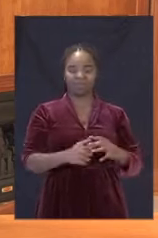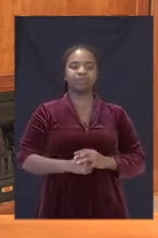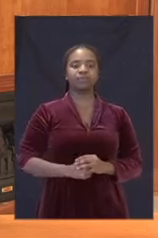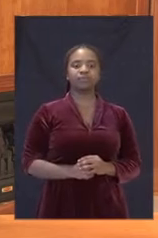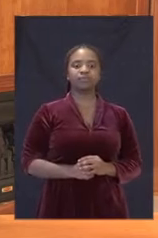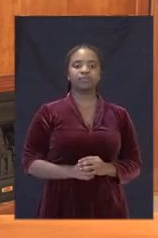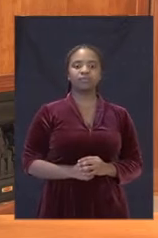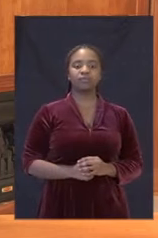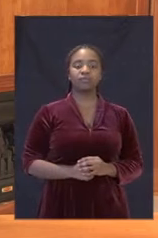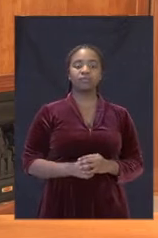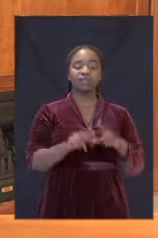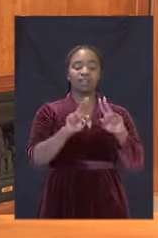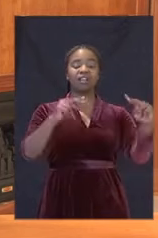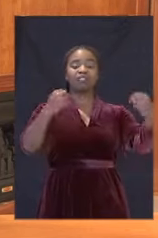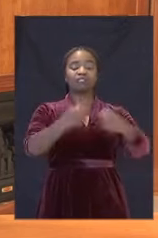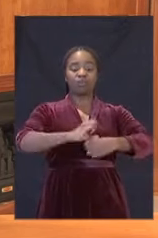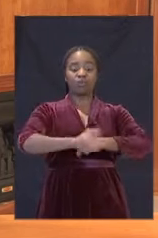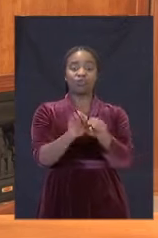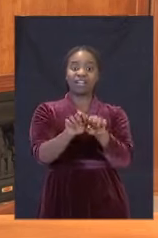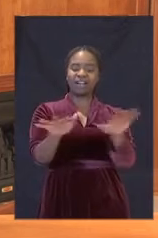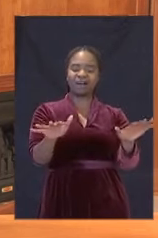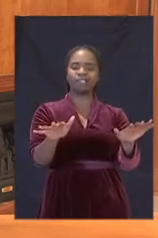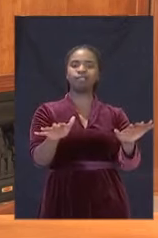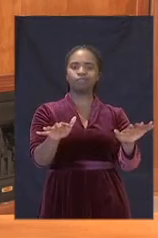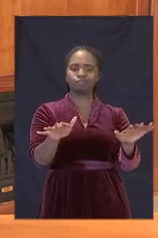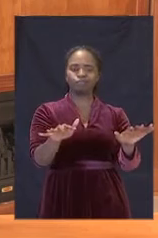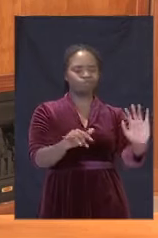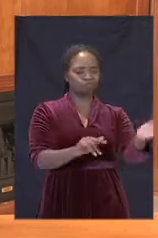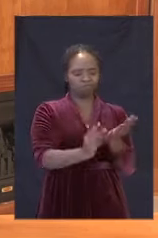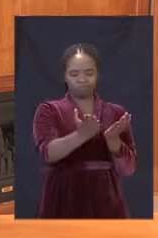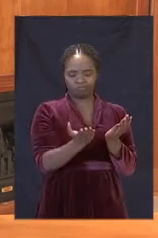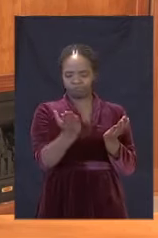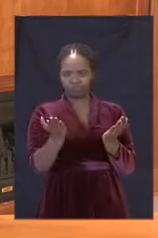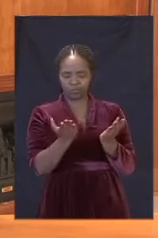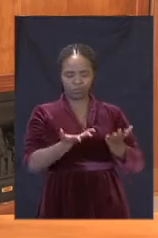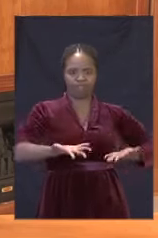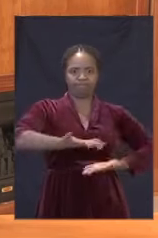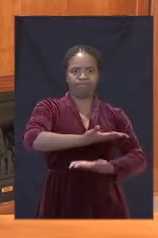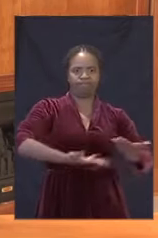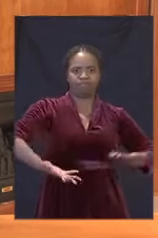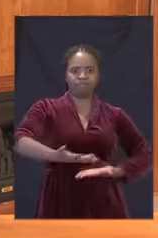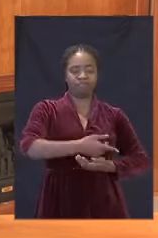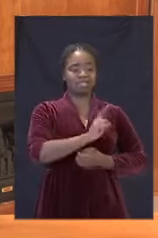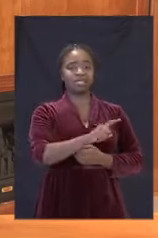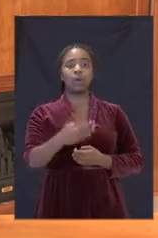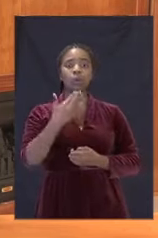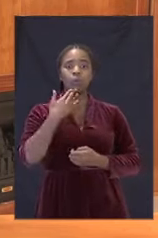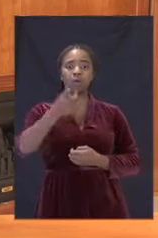National Coronavirus Command Council discussed the proposals put to us by our religious leaders